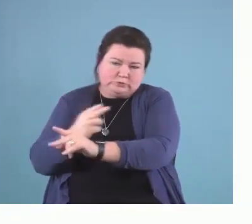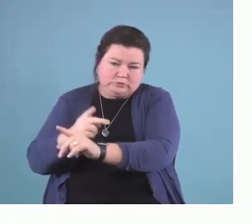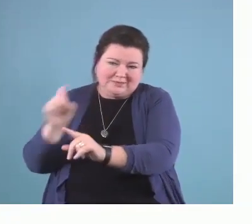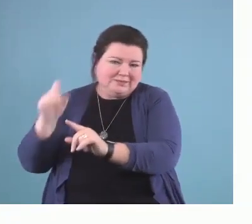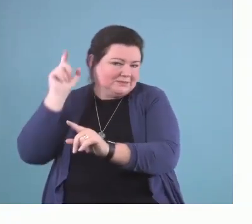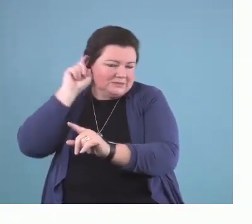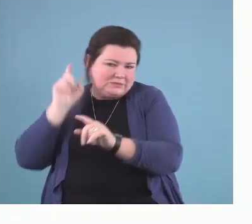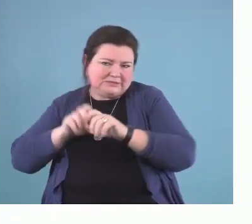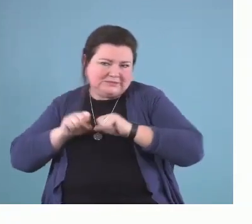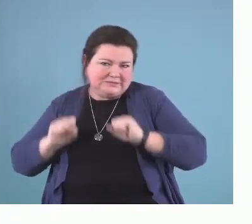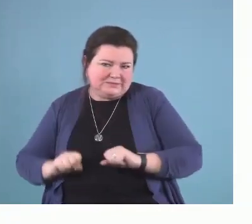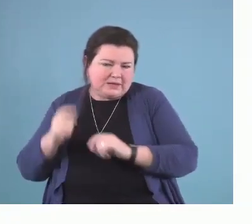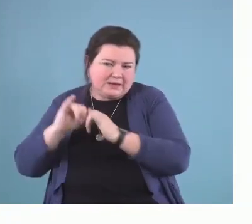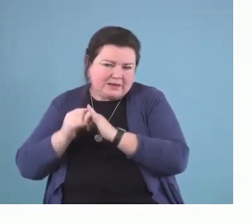device?